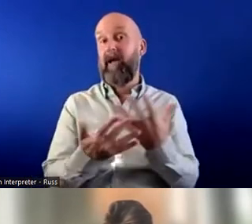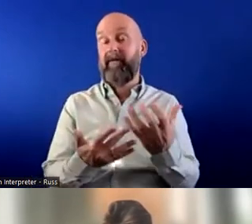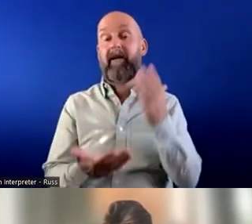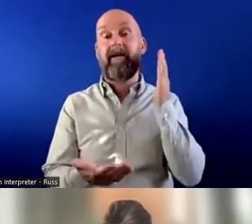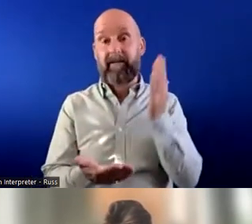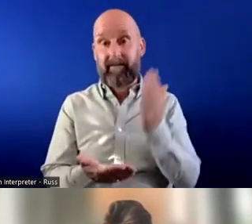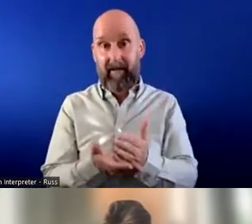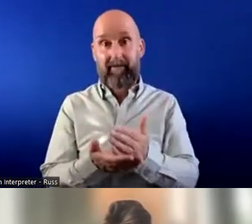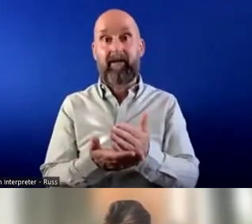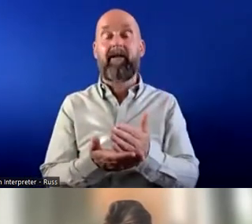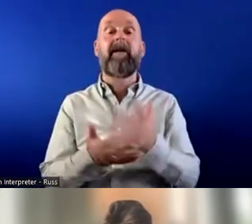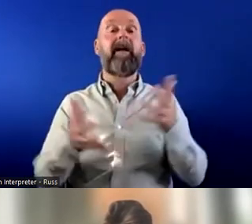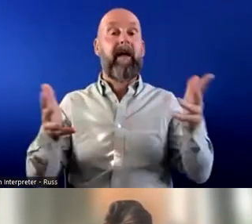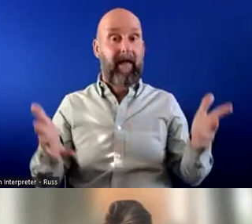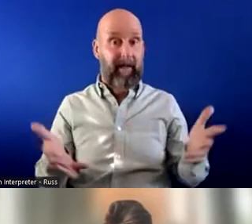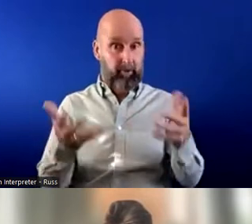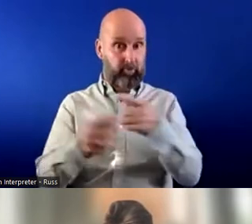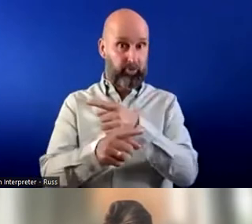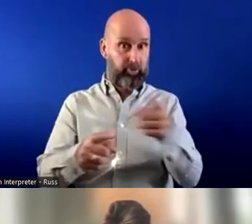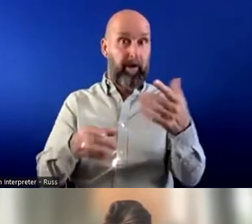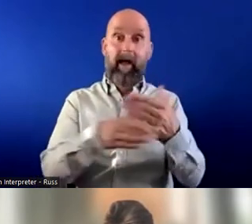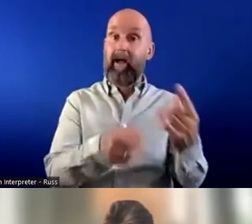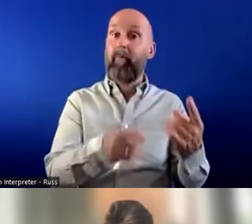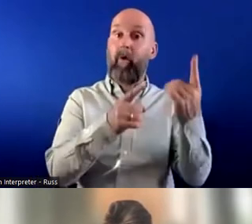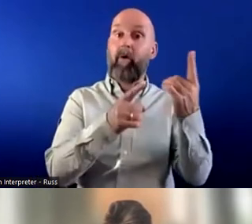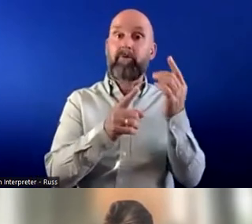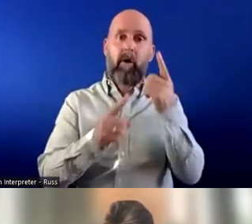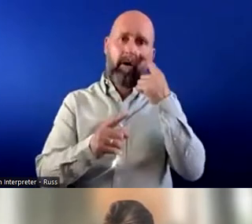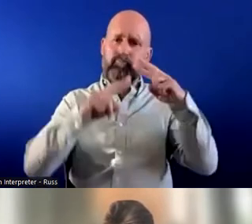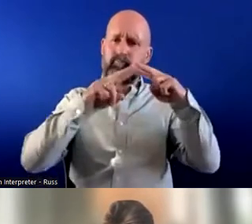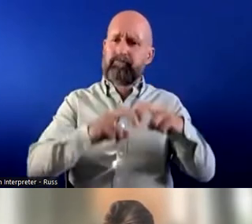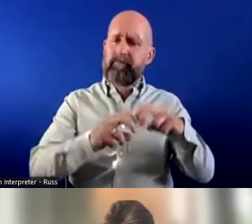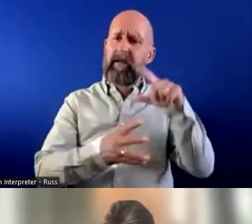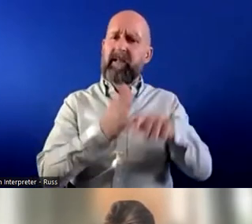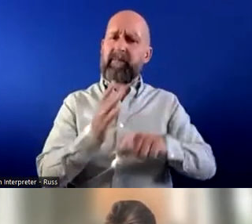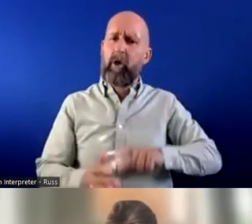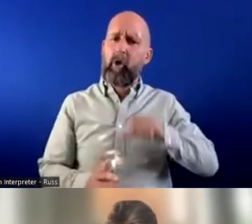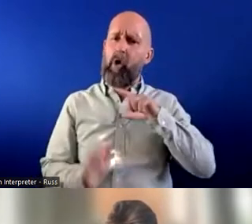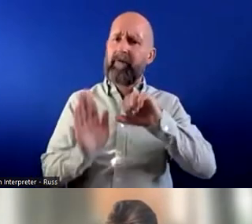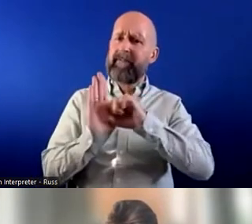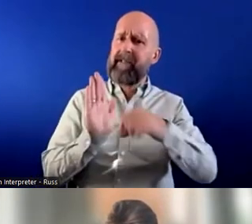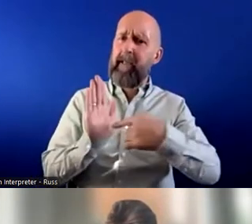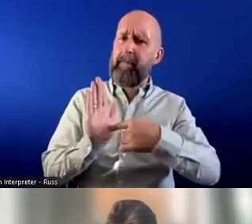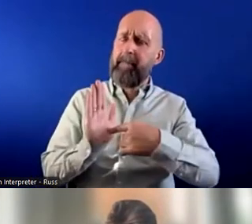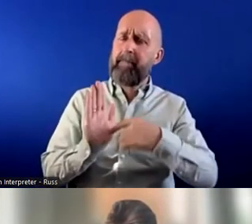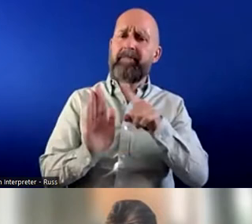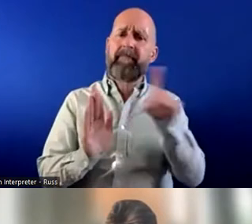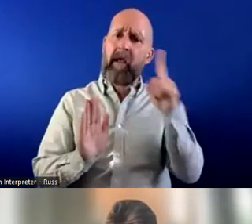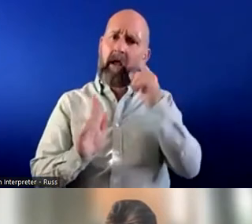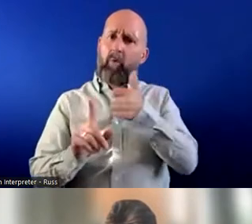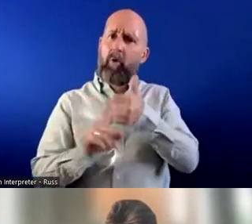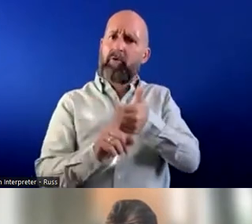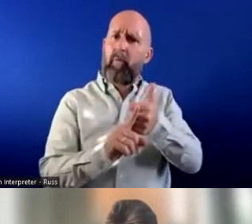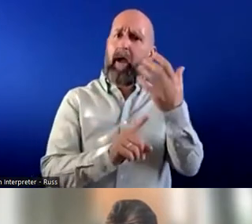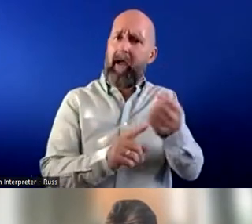I would increase it encourage as many employers as possible to look into the different disability confidence scheme and look at the support that the scheme